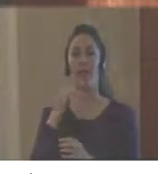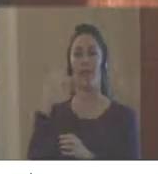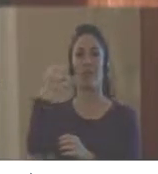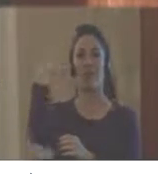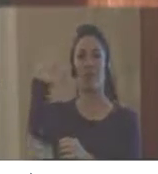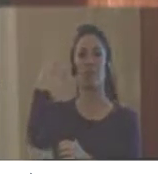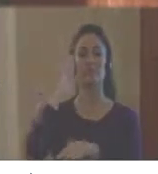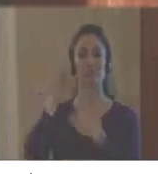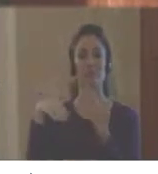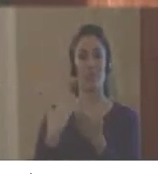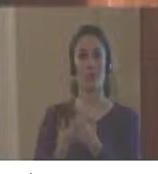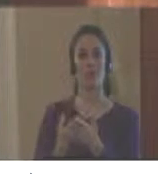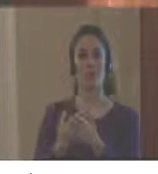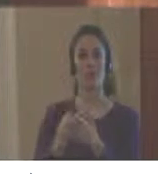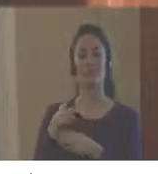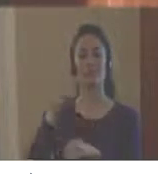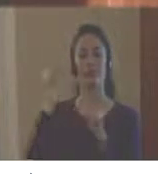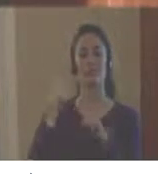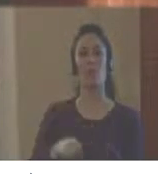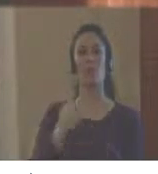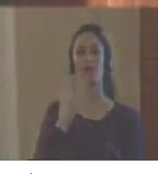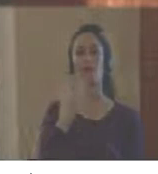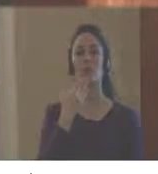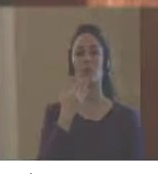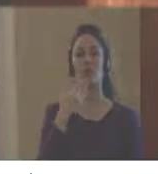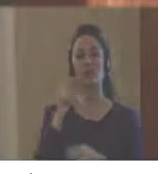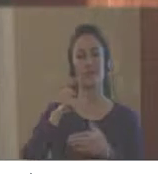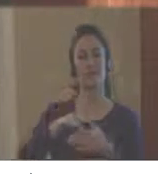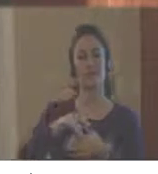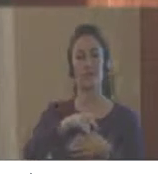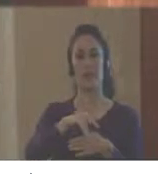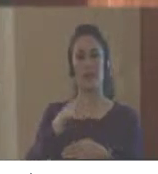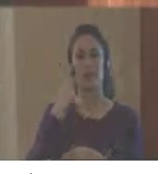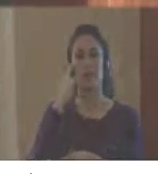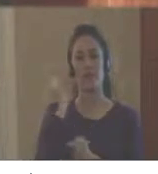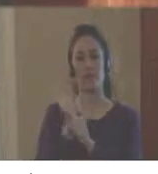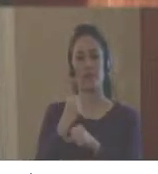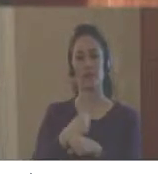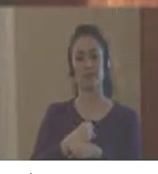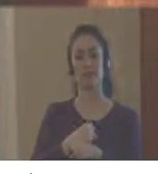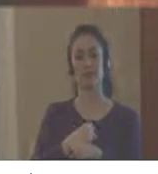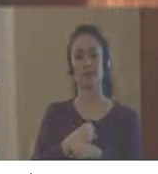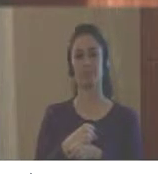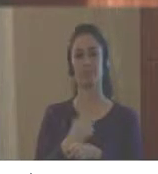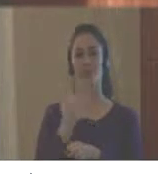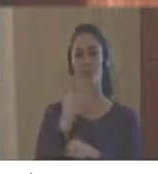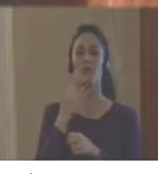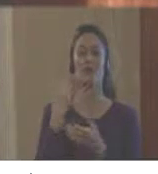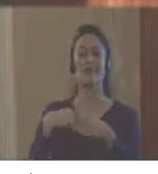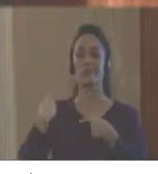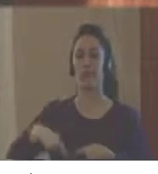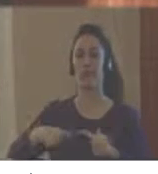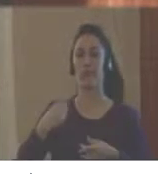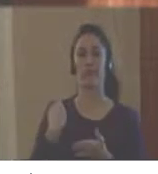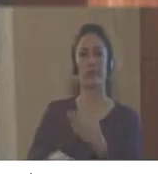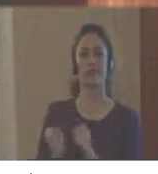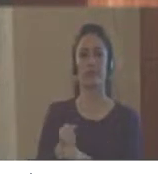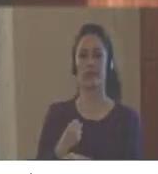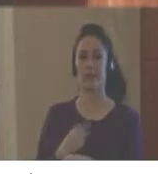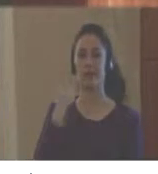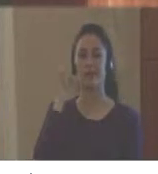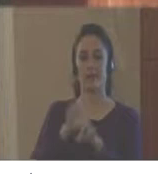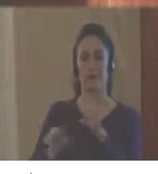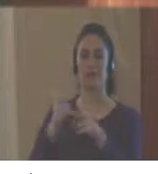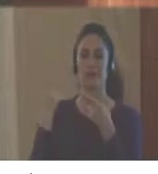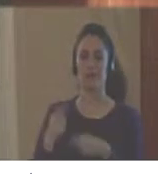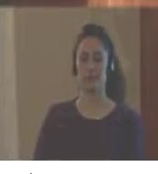or providers of basic services are also including in the execution of the daily tasks